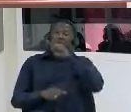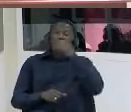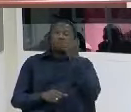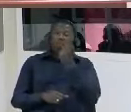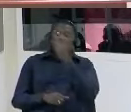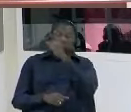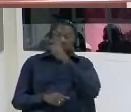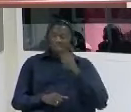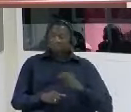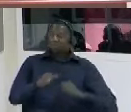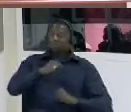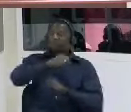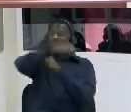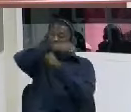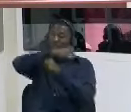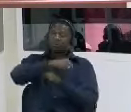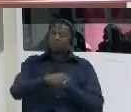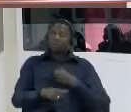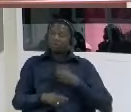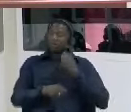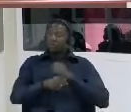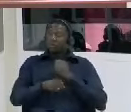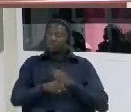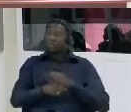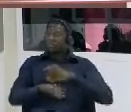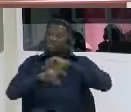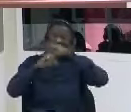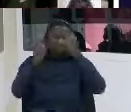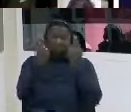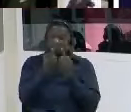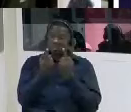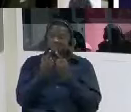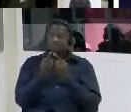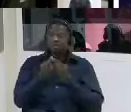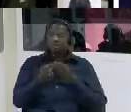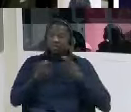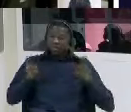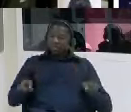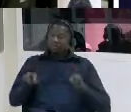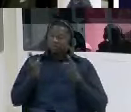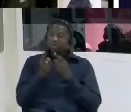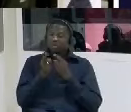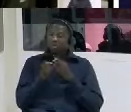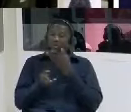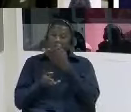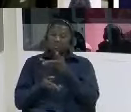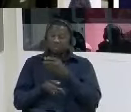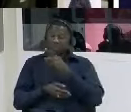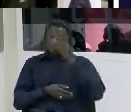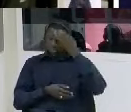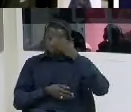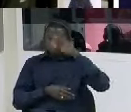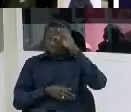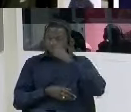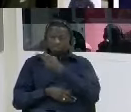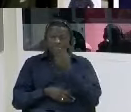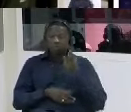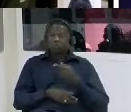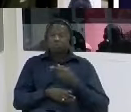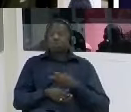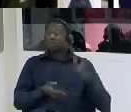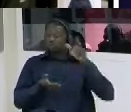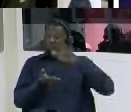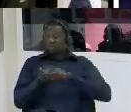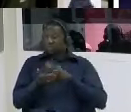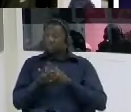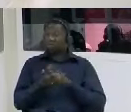and we will make sure that any thing implemented or recommended by this commission will be implemented